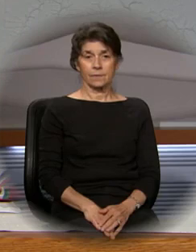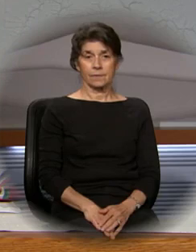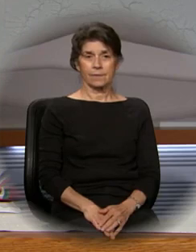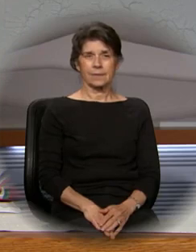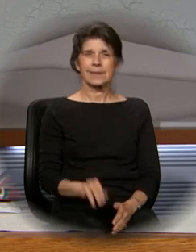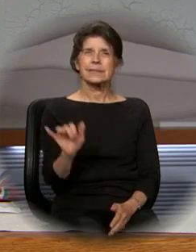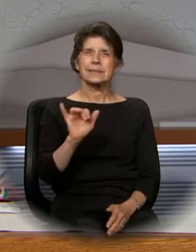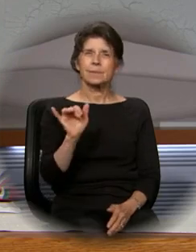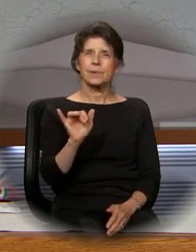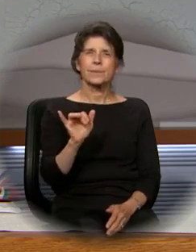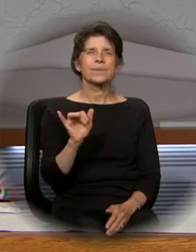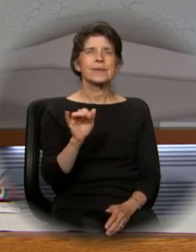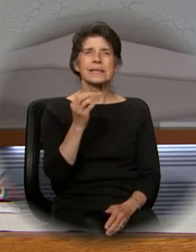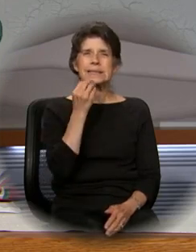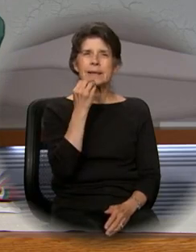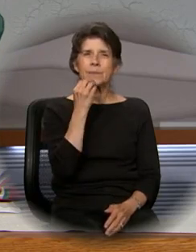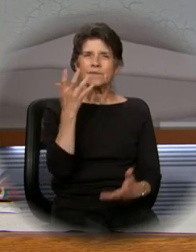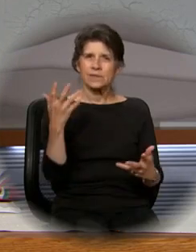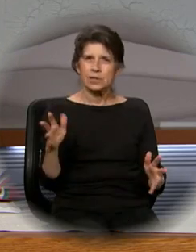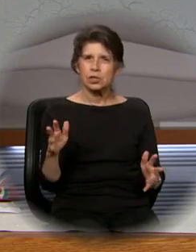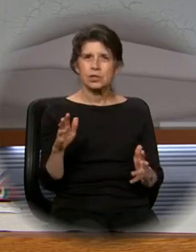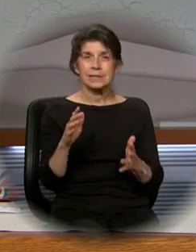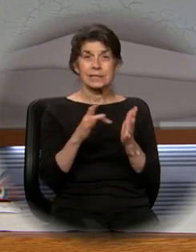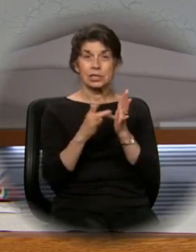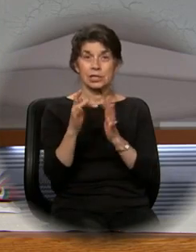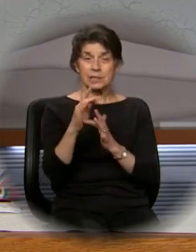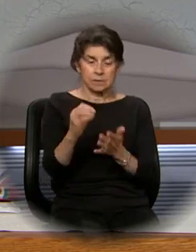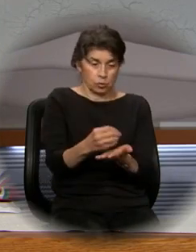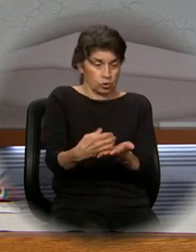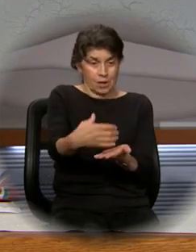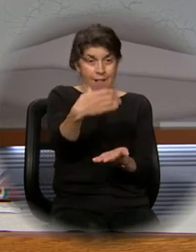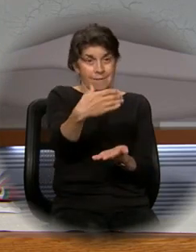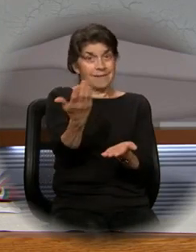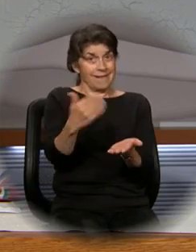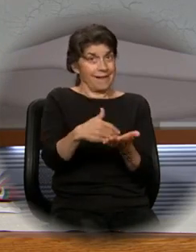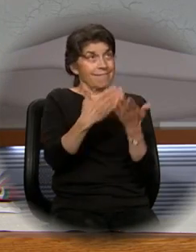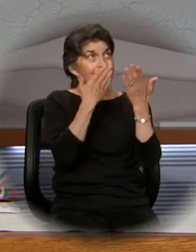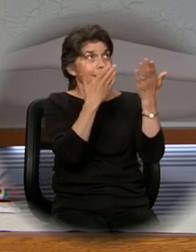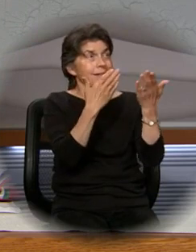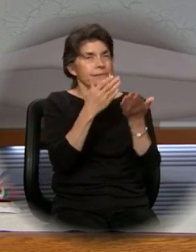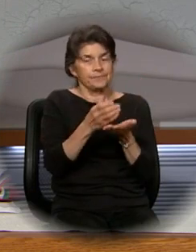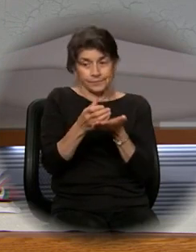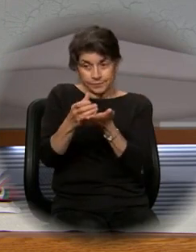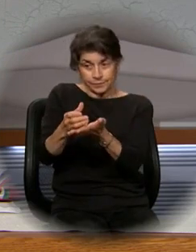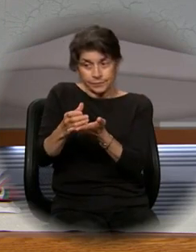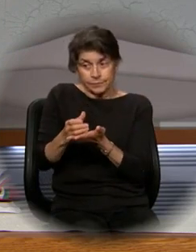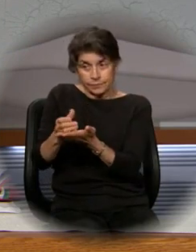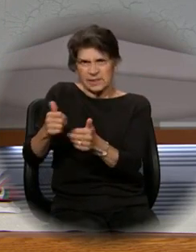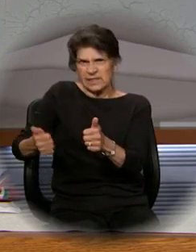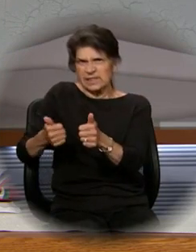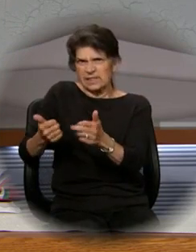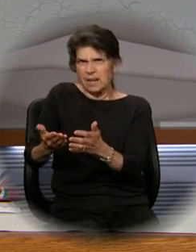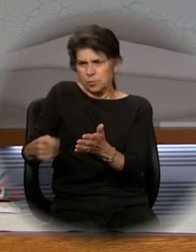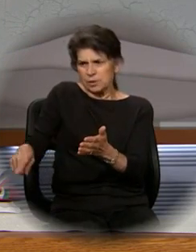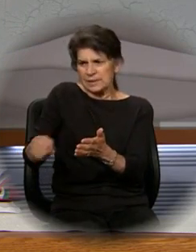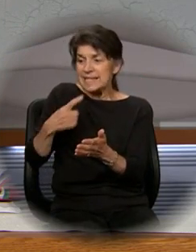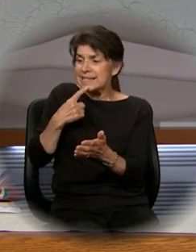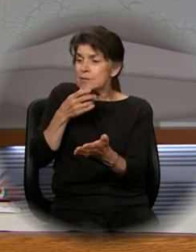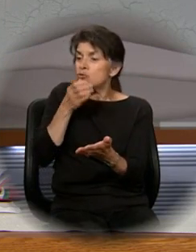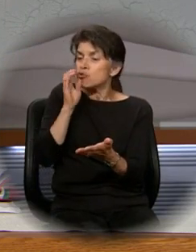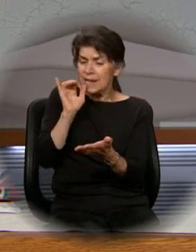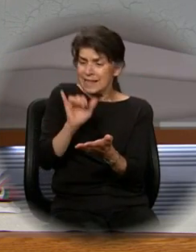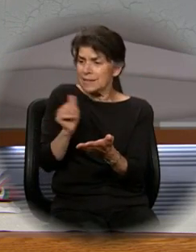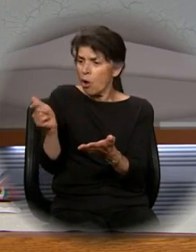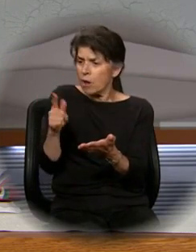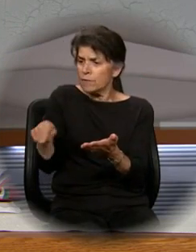In a similar way, when supper was ended, he took the chalice and once more, giving thanks, he gave a chalice to his disciples saying, take this, all of you,